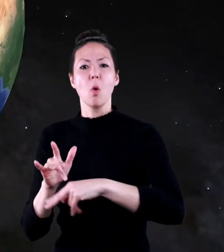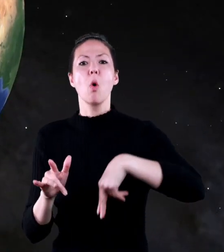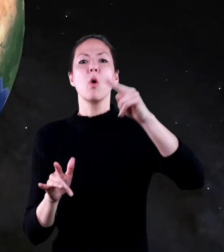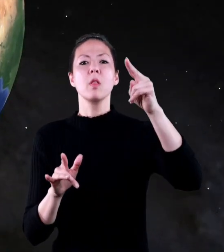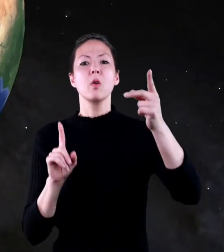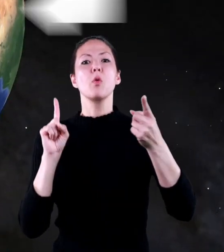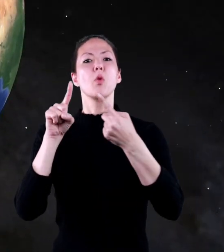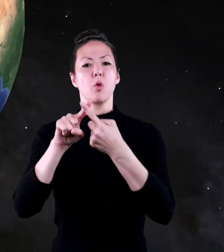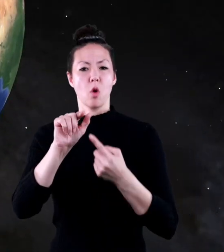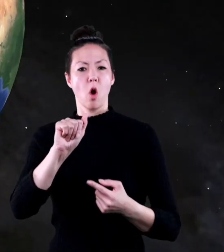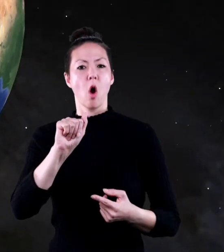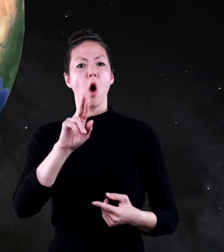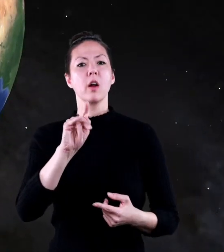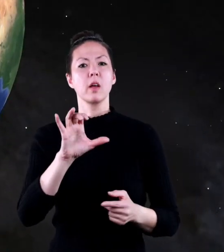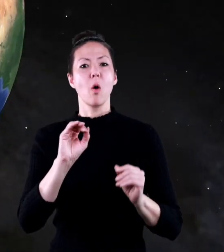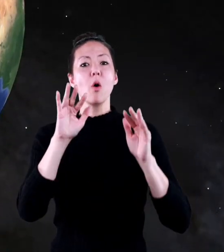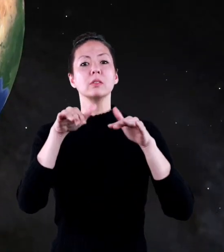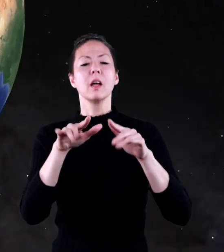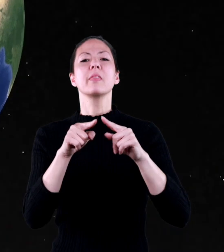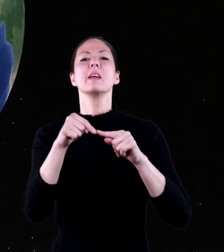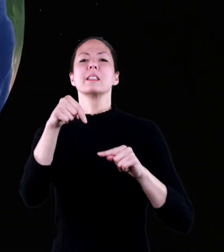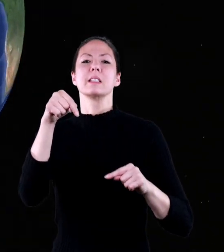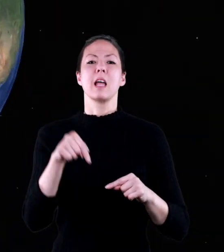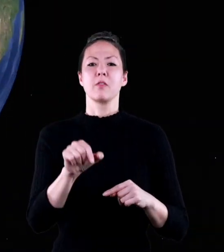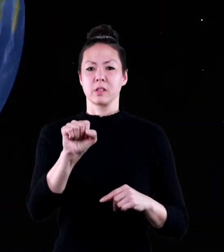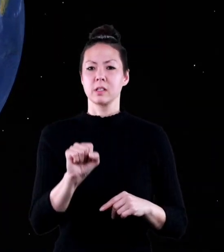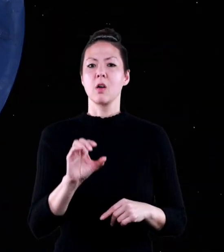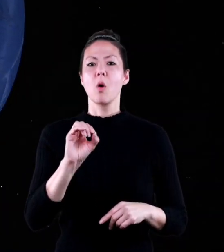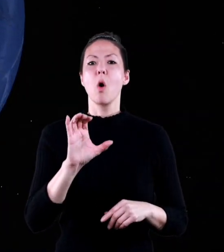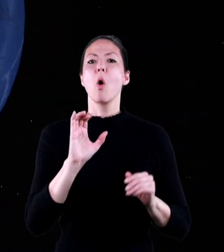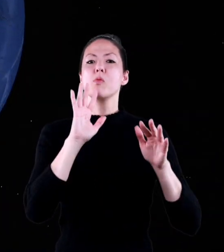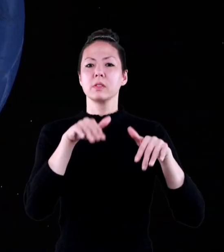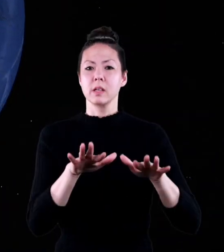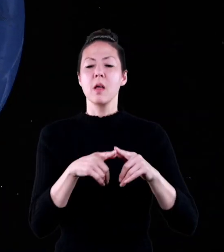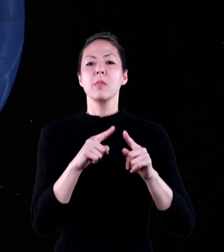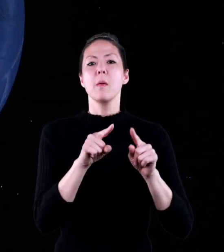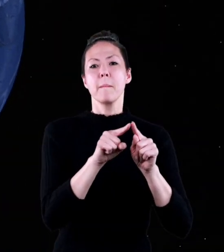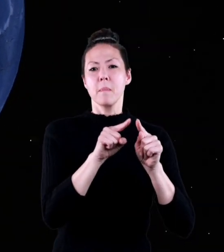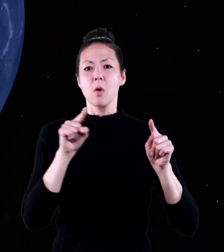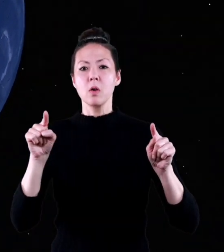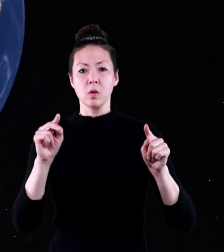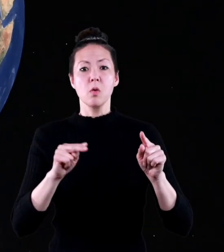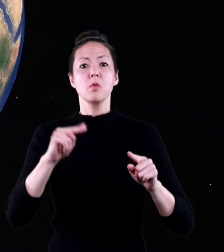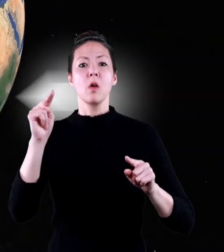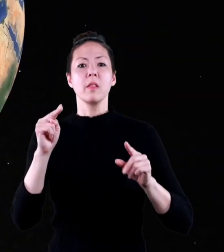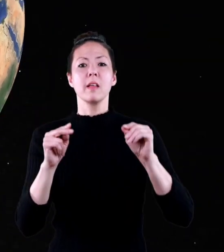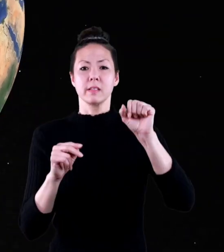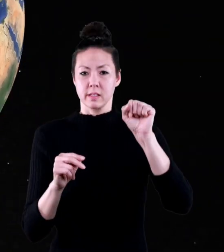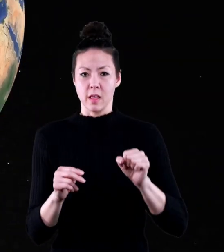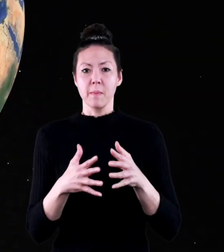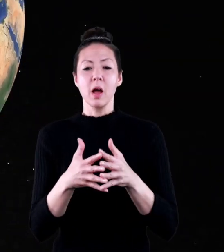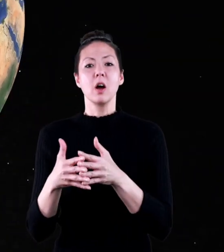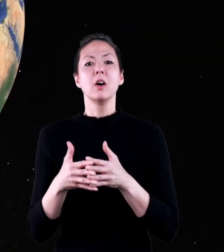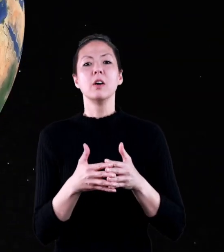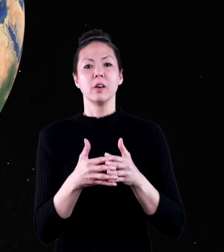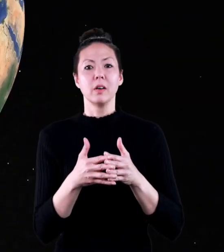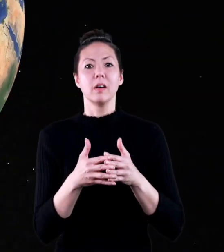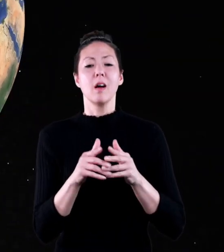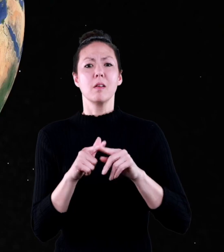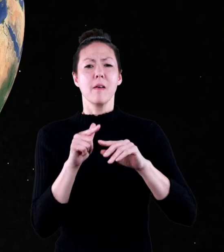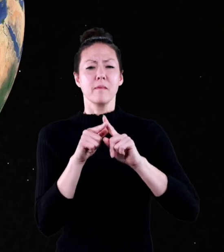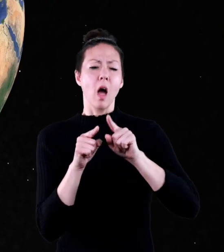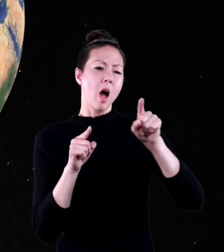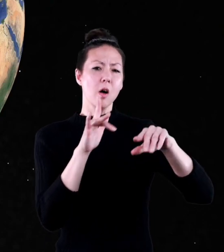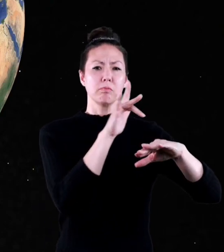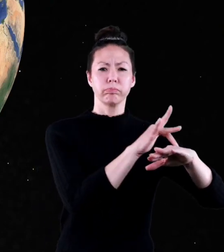reaches north, to the Arctic Ocean, and down to the Southern Ocean, and borders North and South America. And